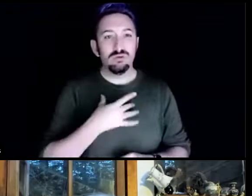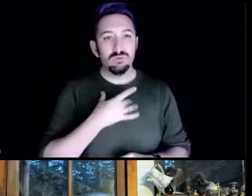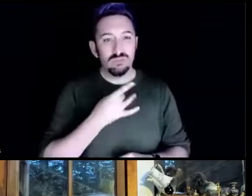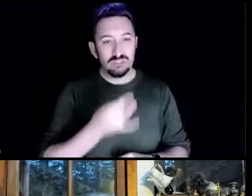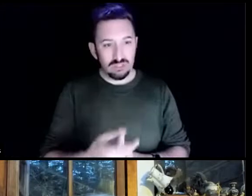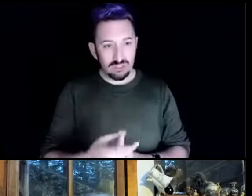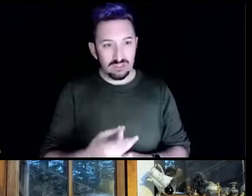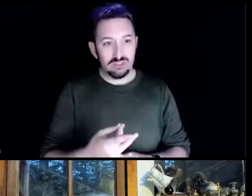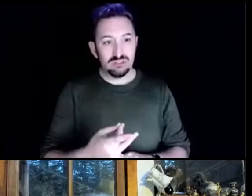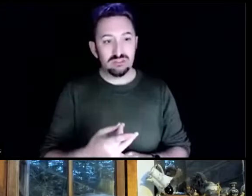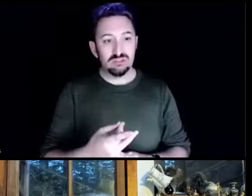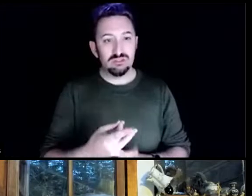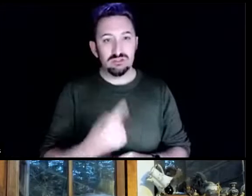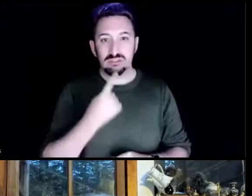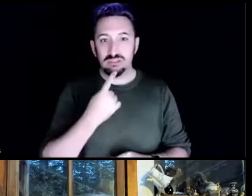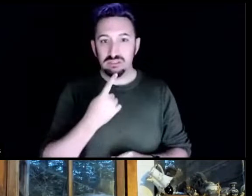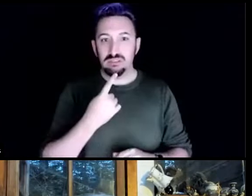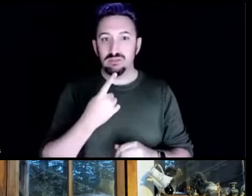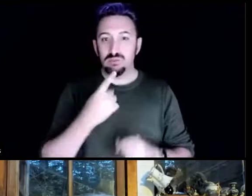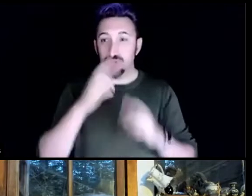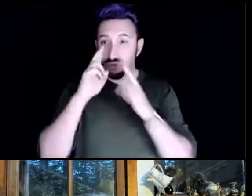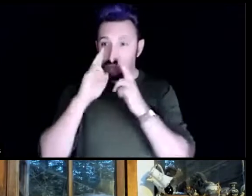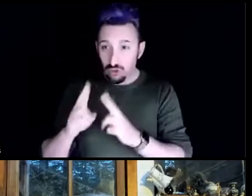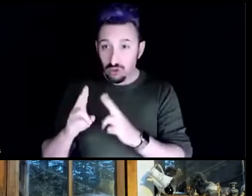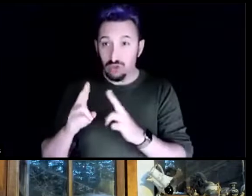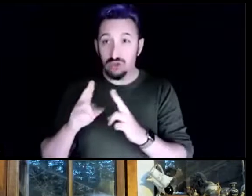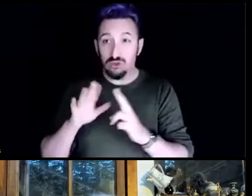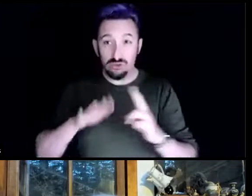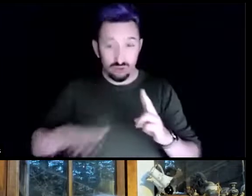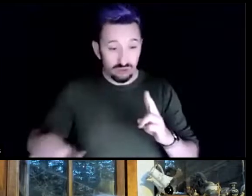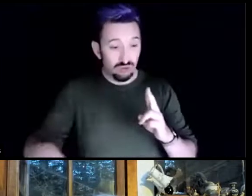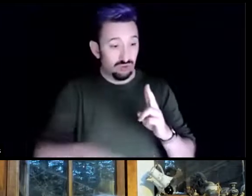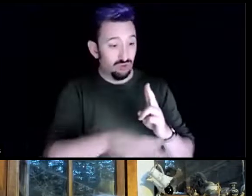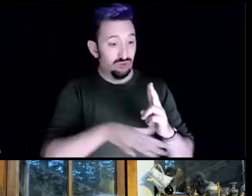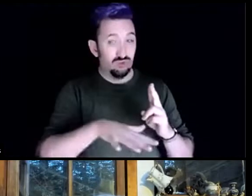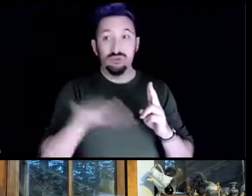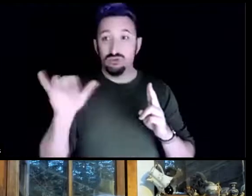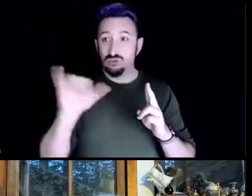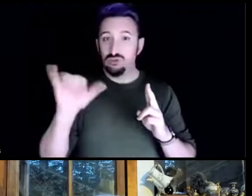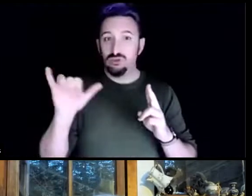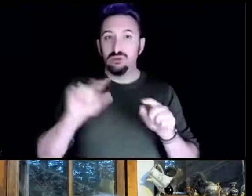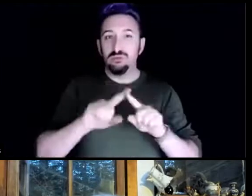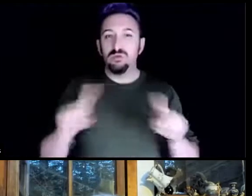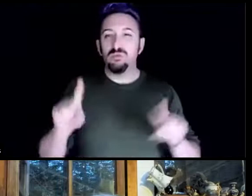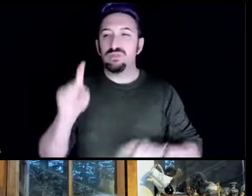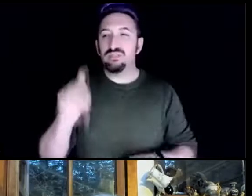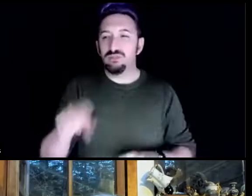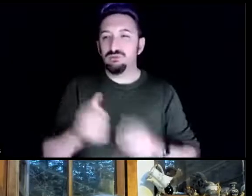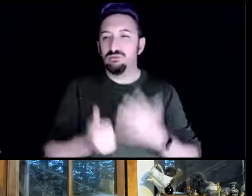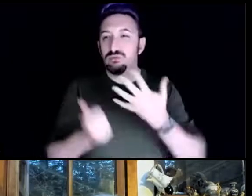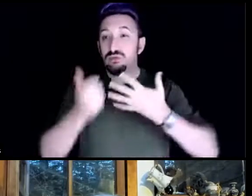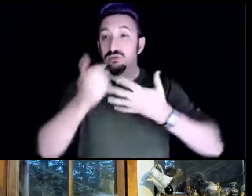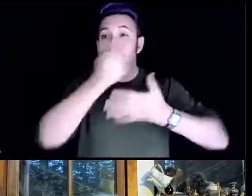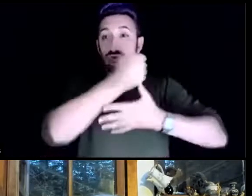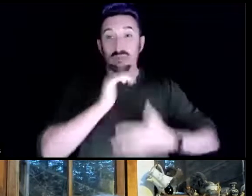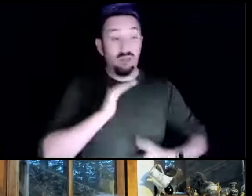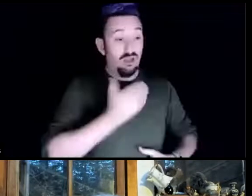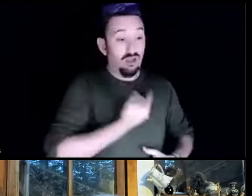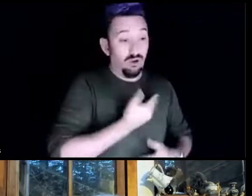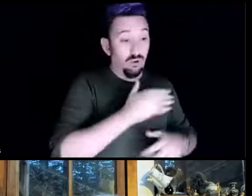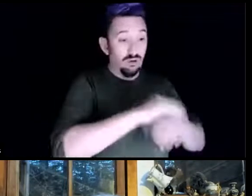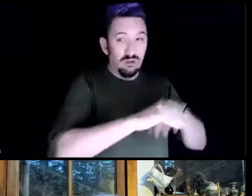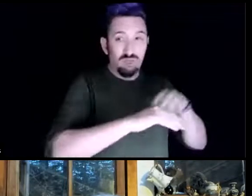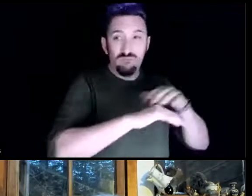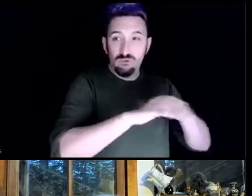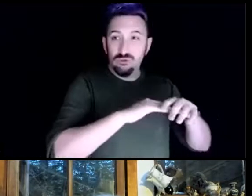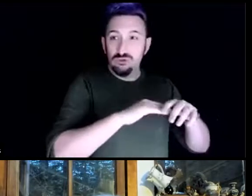acknowledgements, we need to prioritize understanding that the comfort we have in a lot of ways to be here now